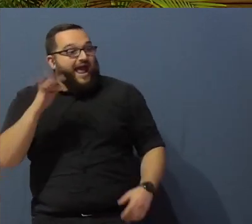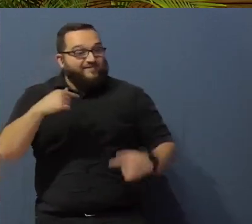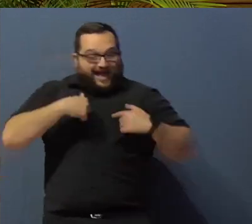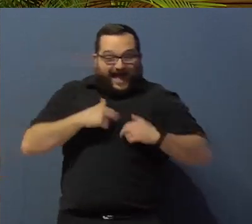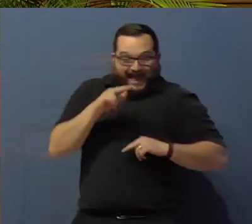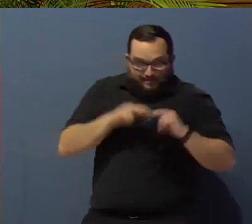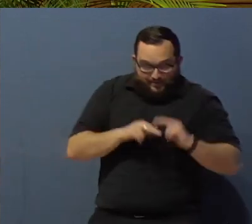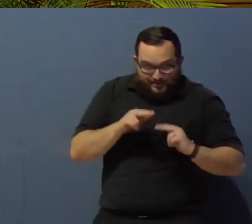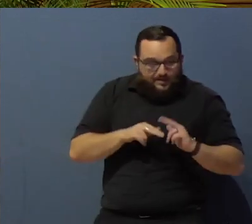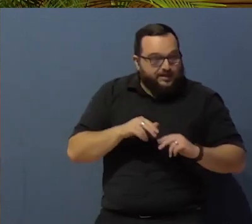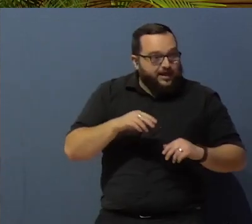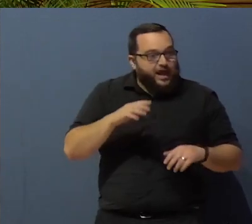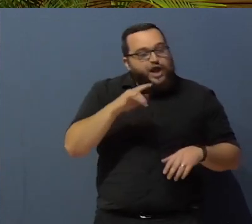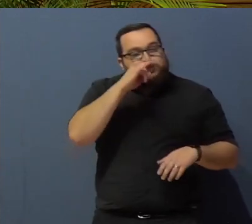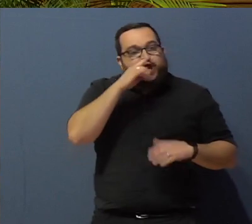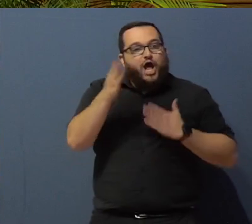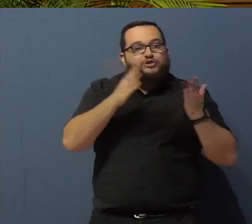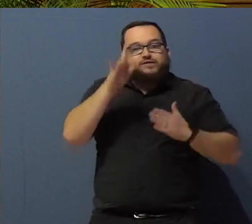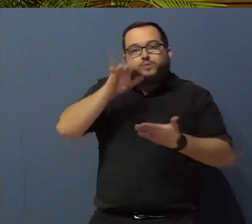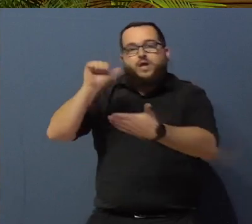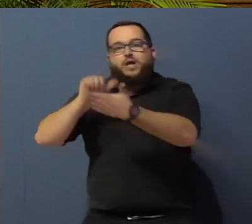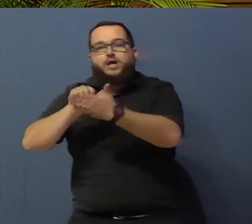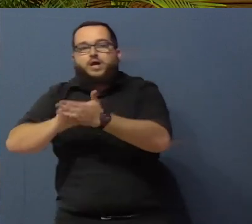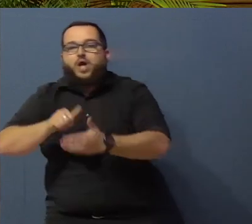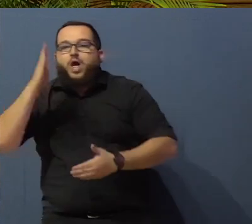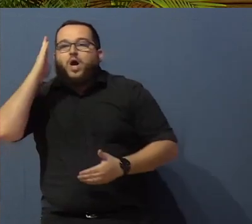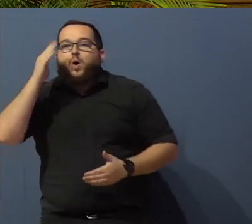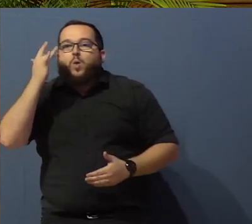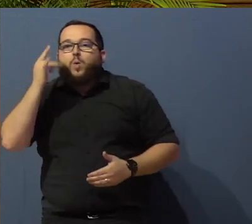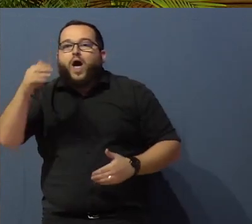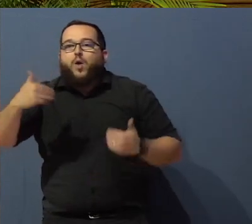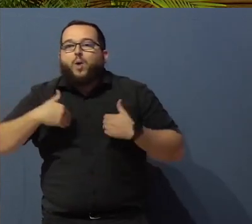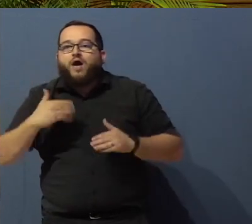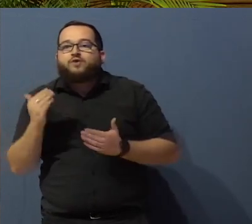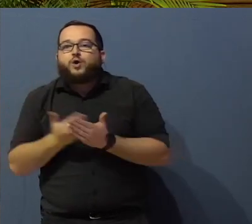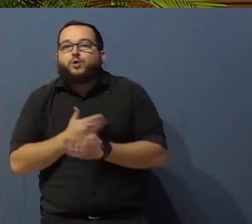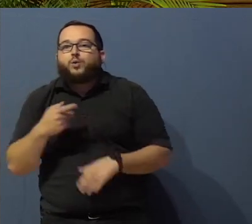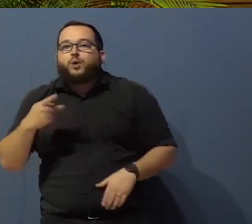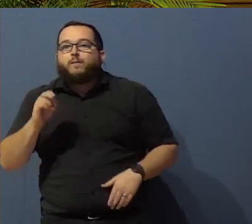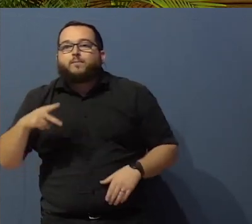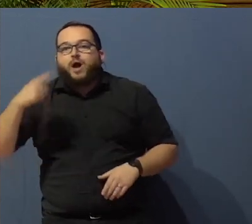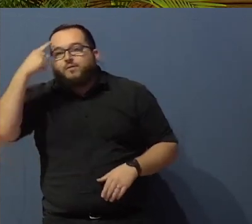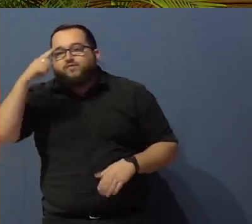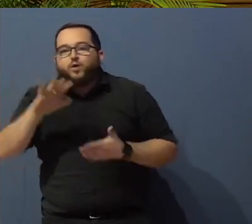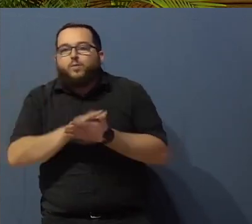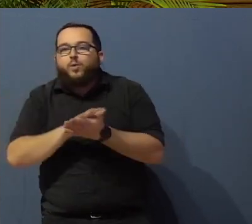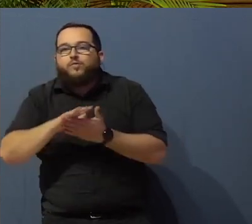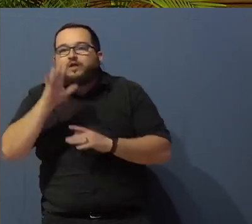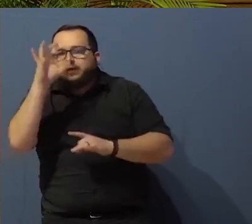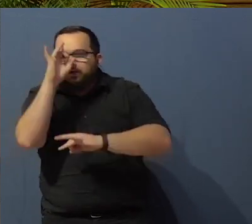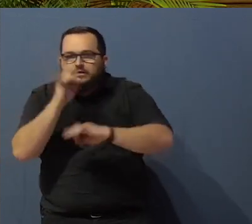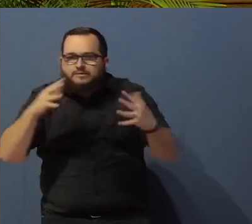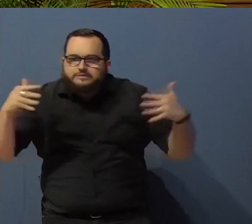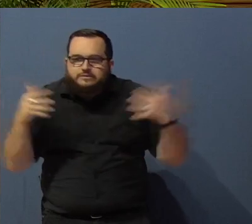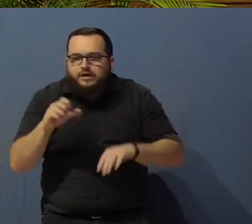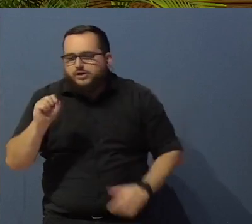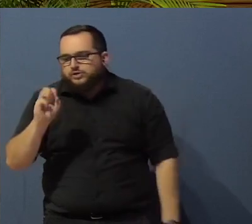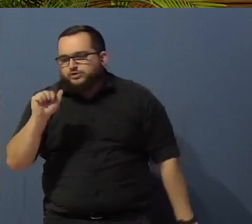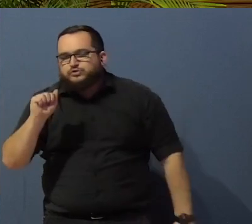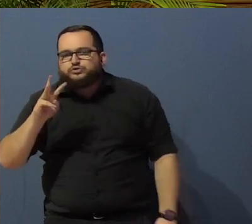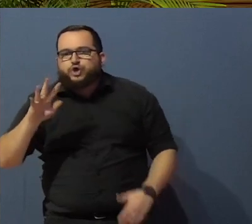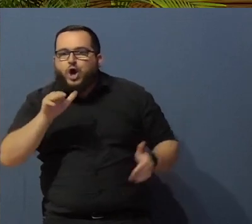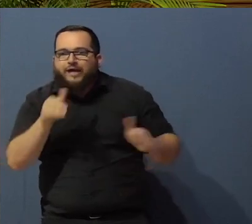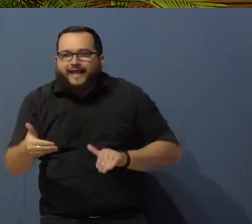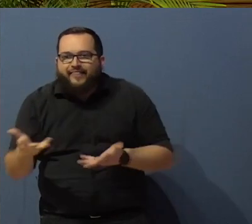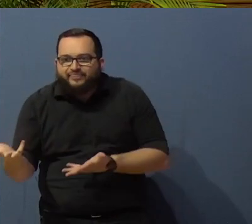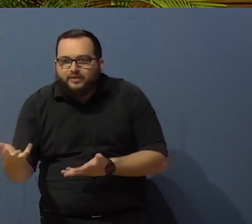Services asking why I'm inventing a new prop for the Saw movie. When my, a couple years ago, Christmas